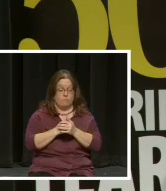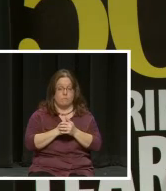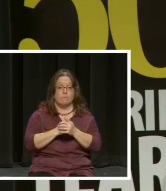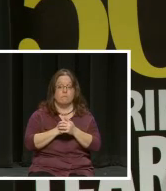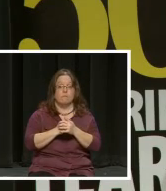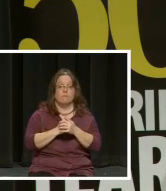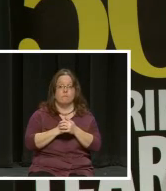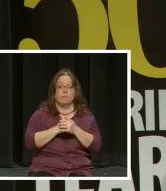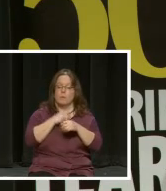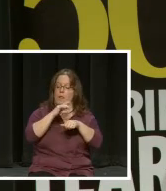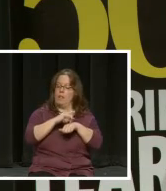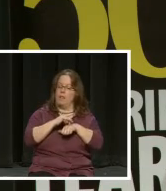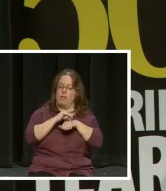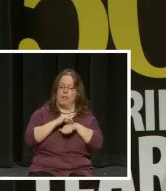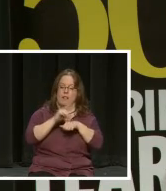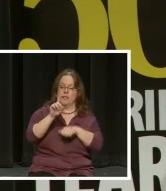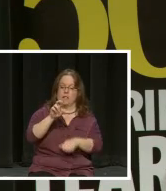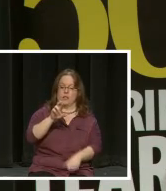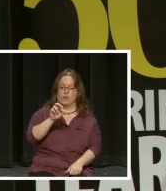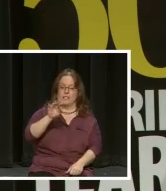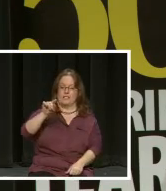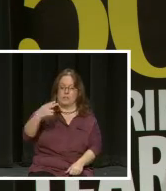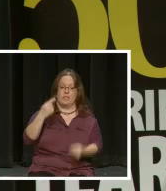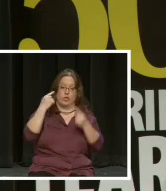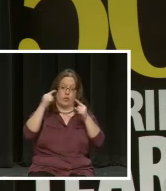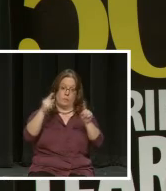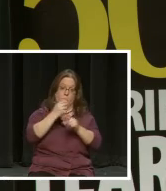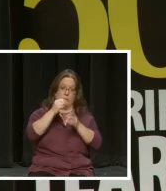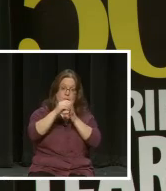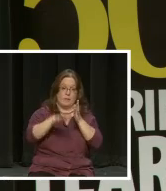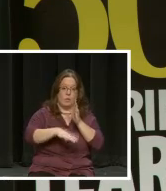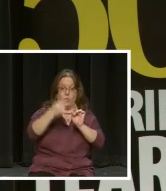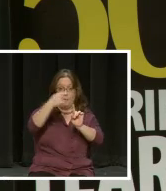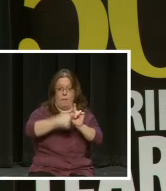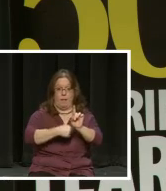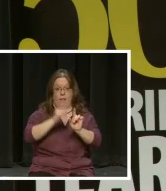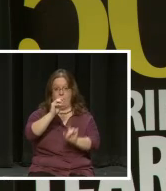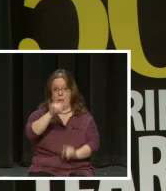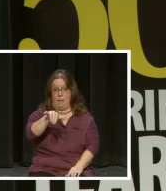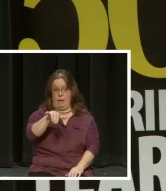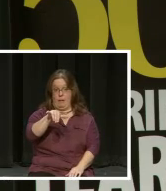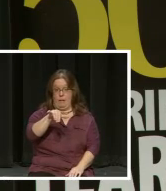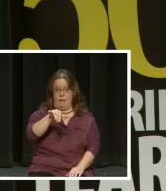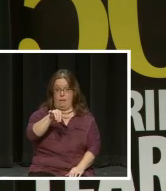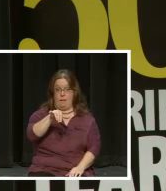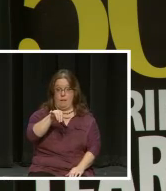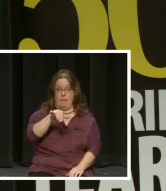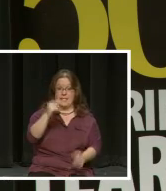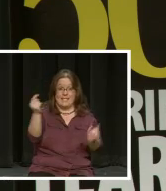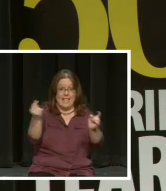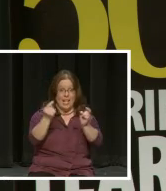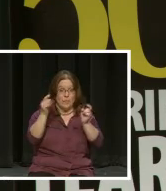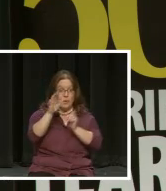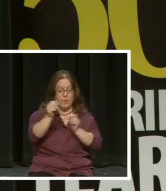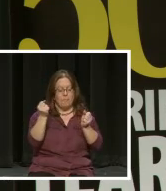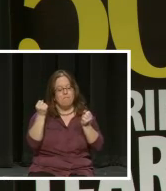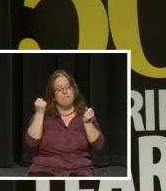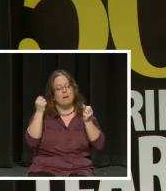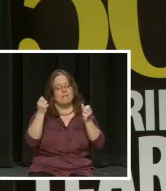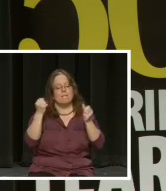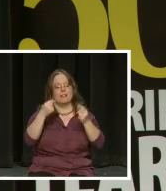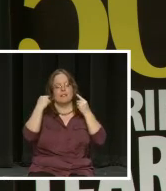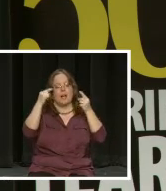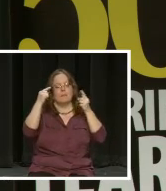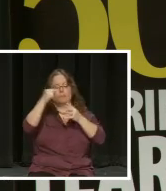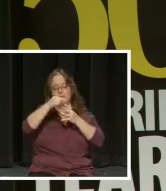I won't dwell on Dr. Smith's achievements because we're going to be spending the month of May celebrating her many accomplishments